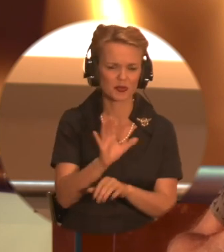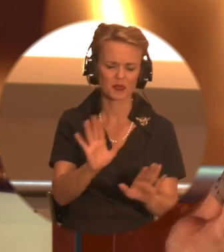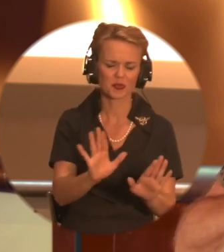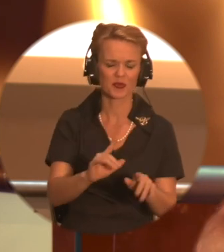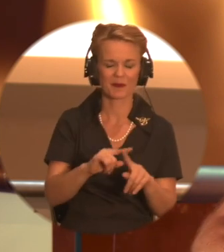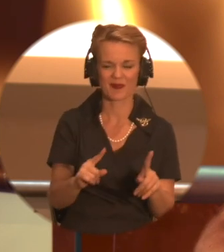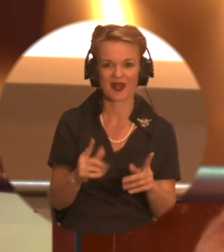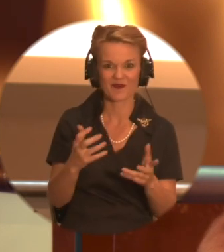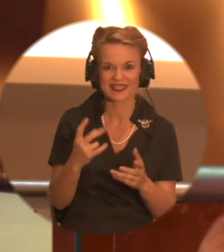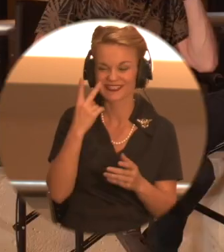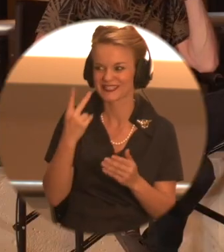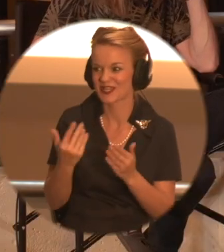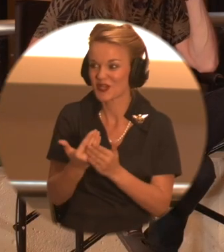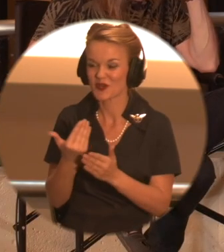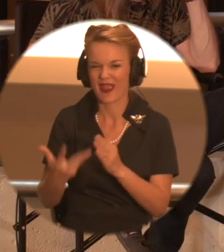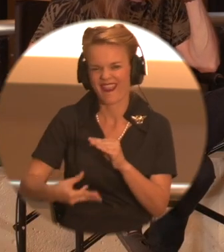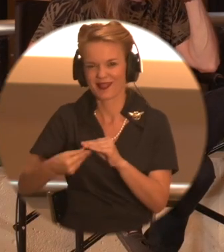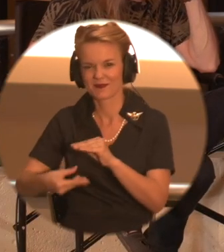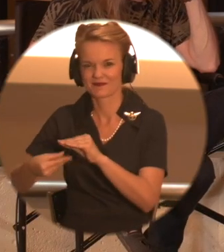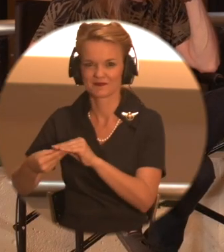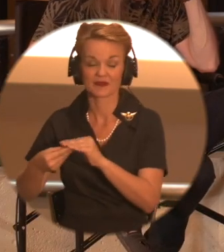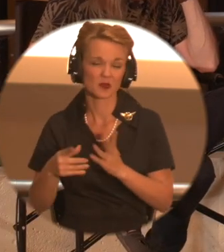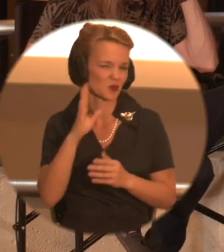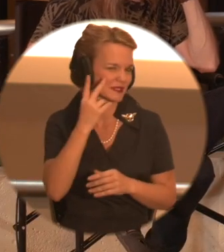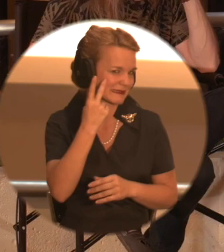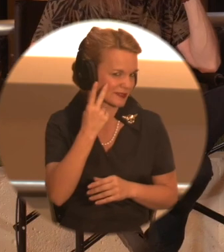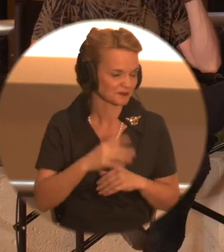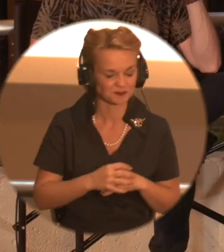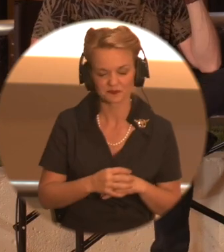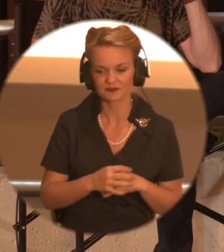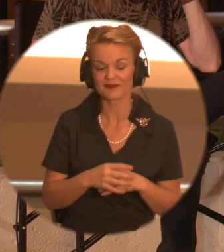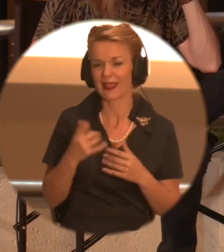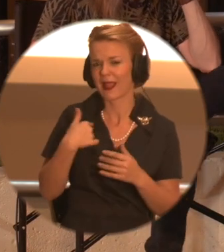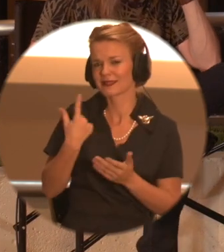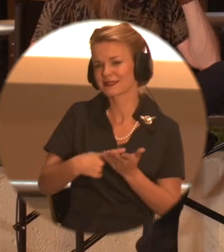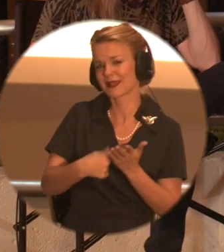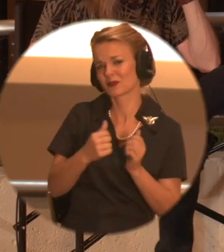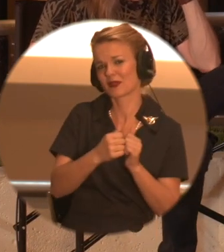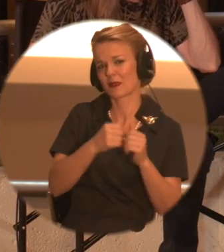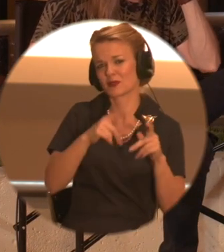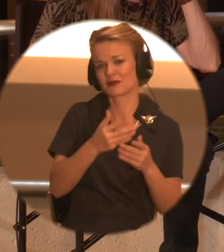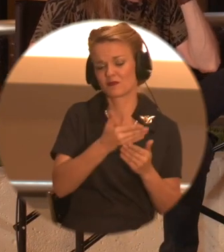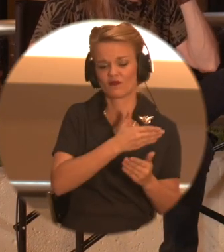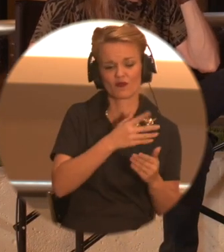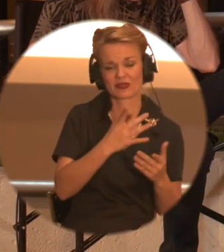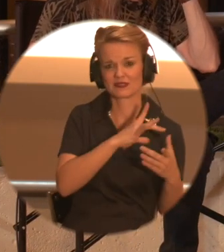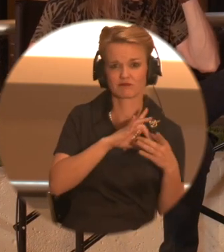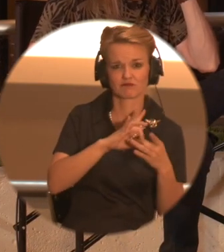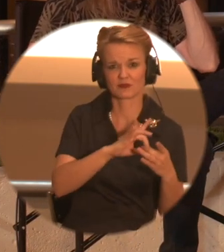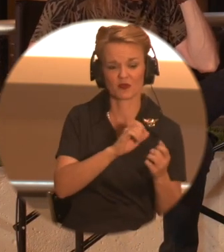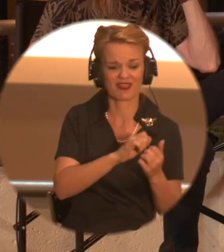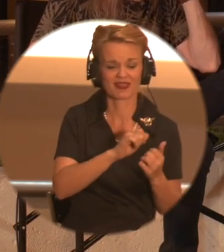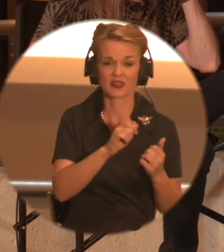puppetry. The practical thing. But we'll see. We'll see. So I, I spoke with Dave Chapman earlier this morning. Oh, Sure. Who's the lead on that. And that's why I brought up the tech side